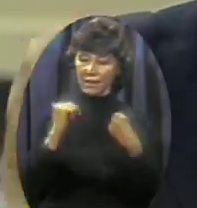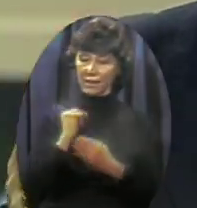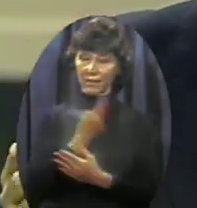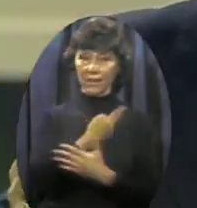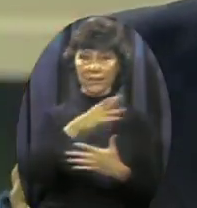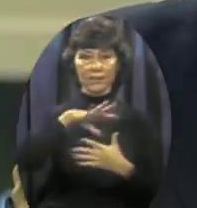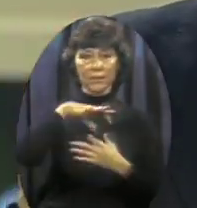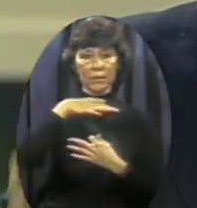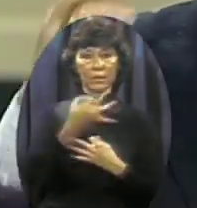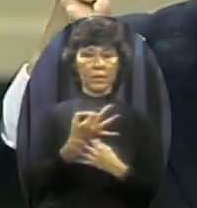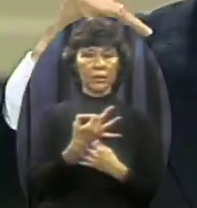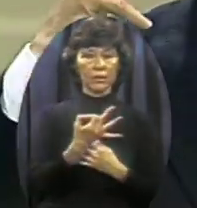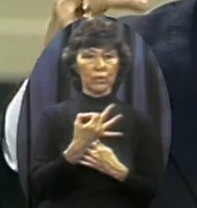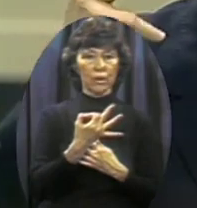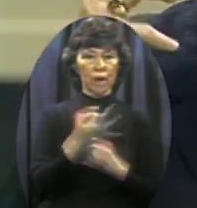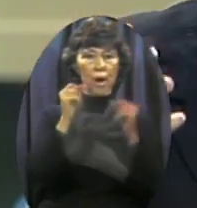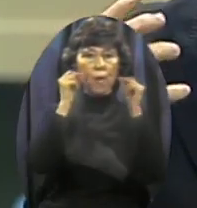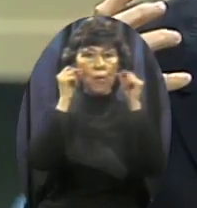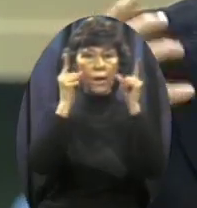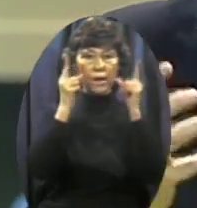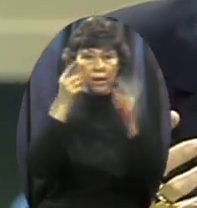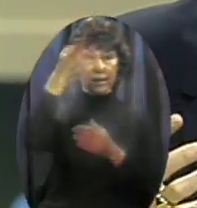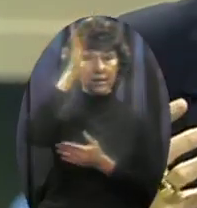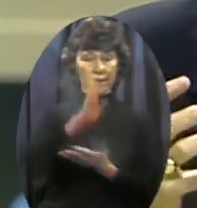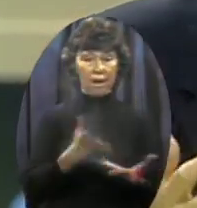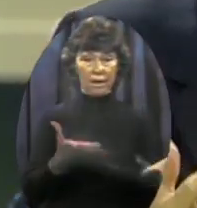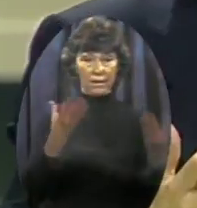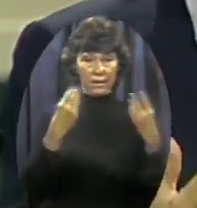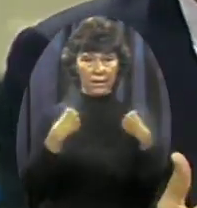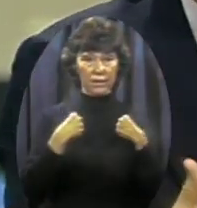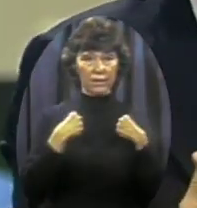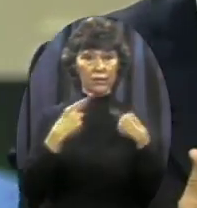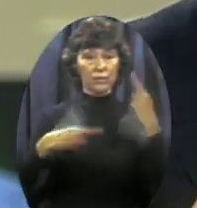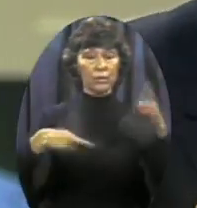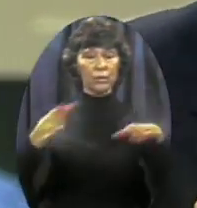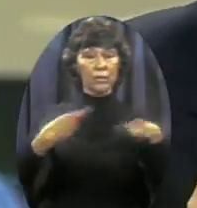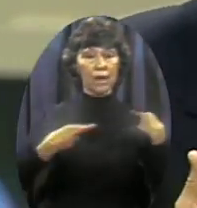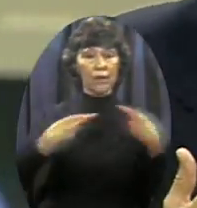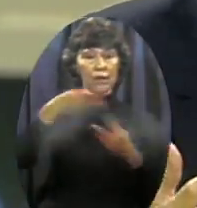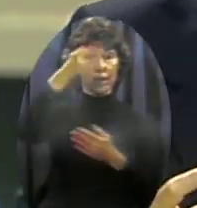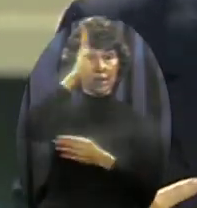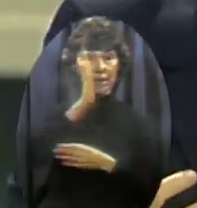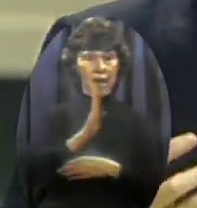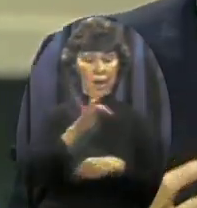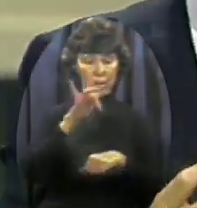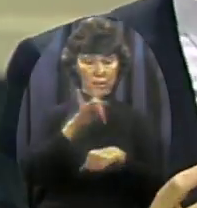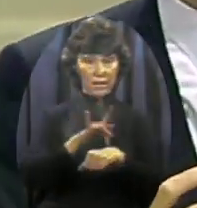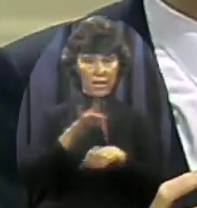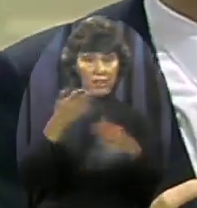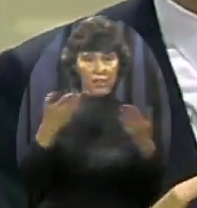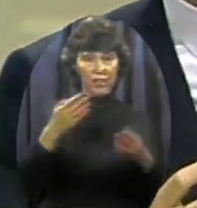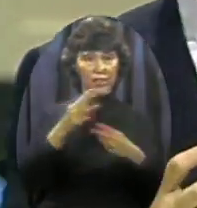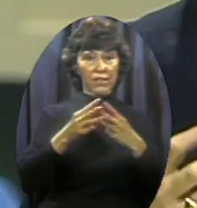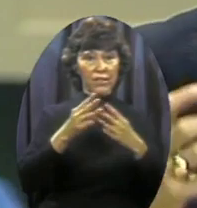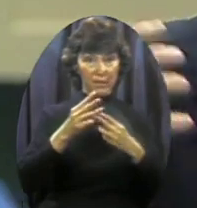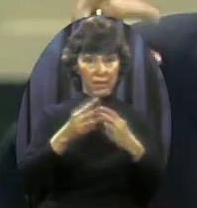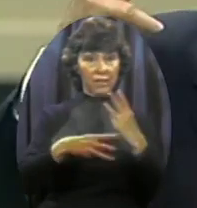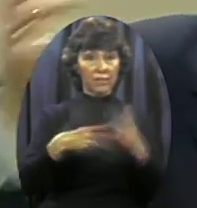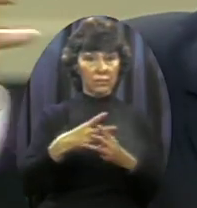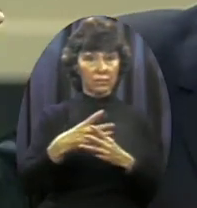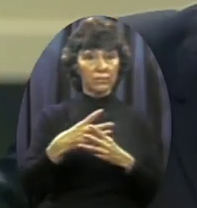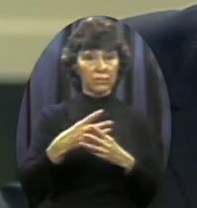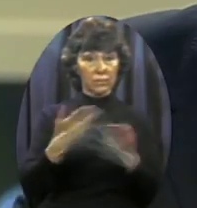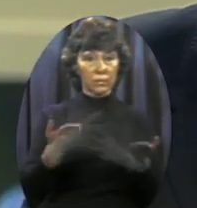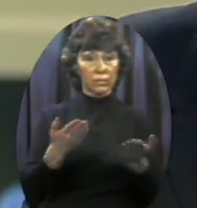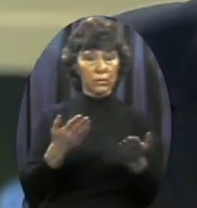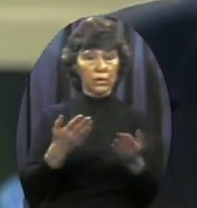gives revival God can and will supernaturally move upon our country And help that every